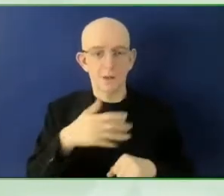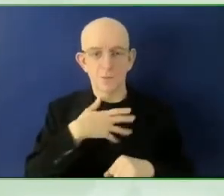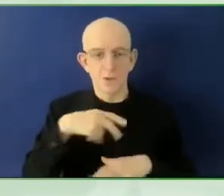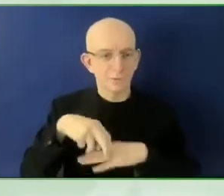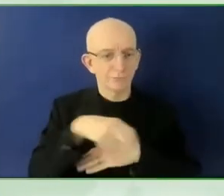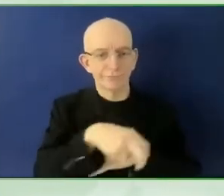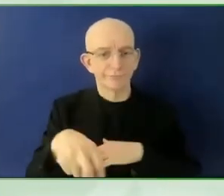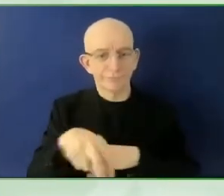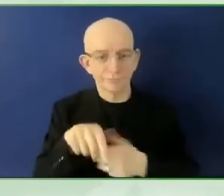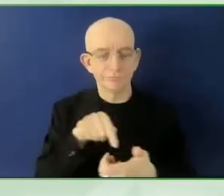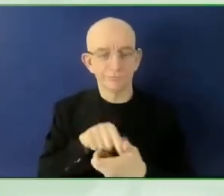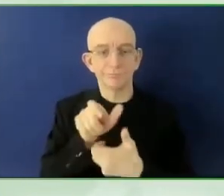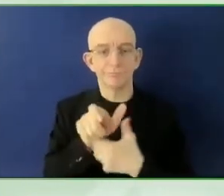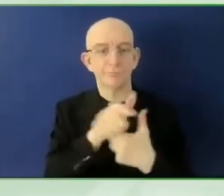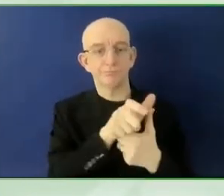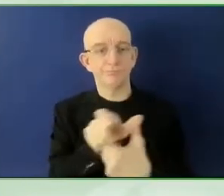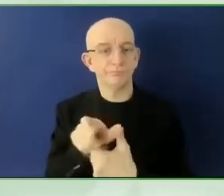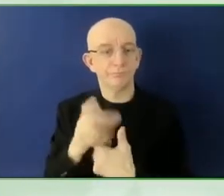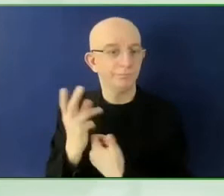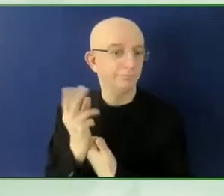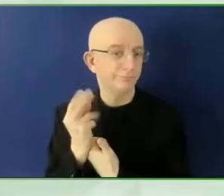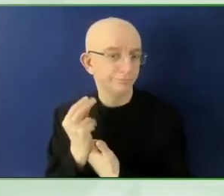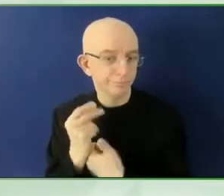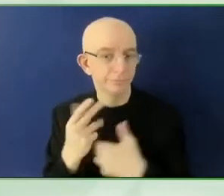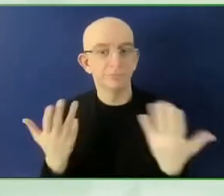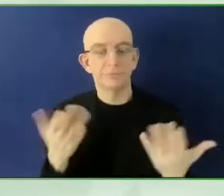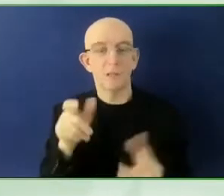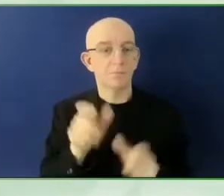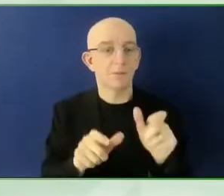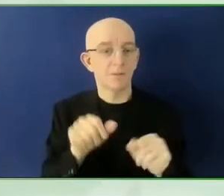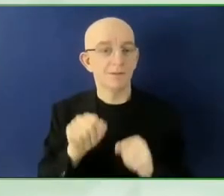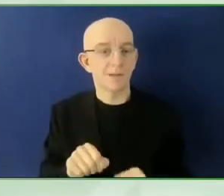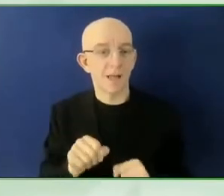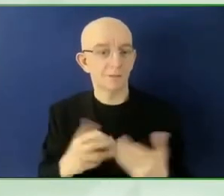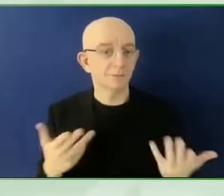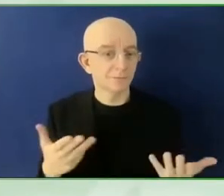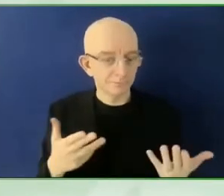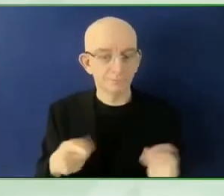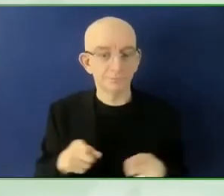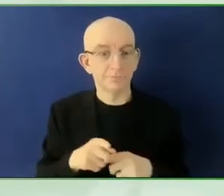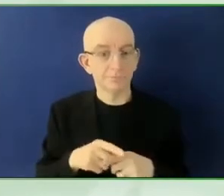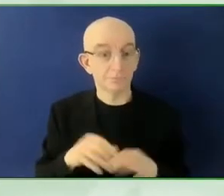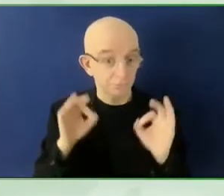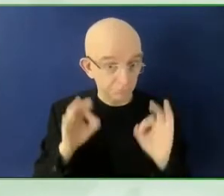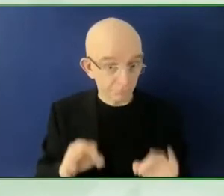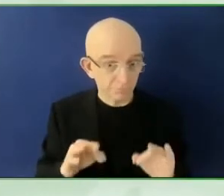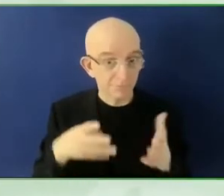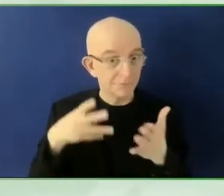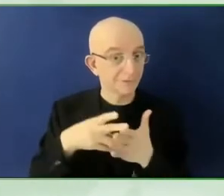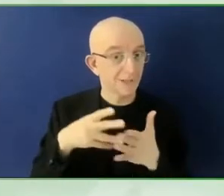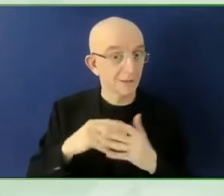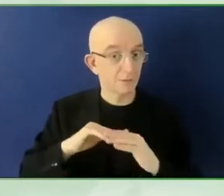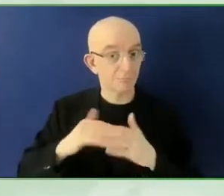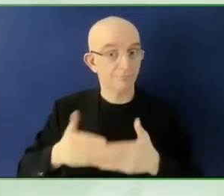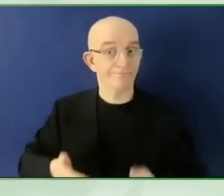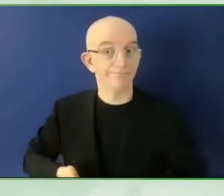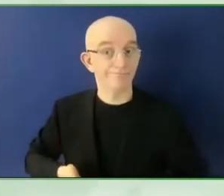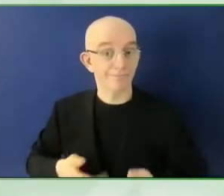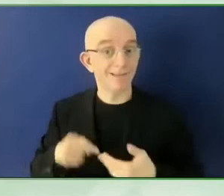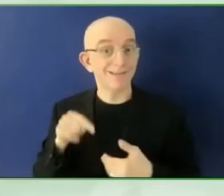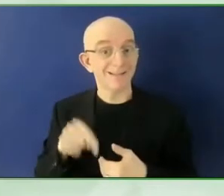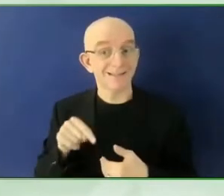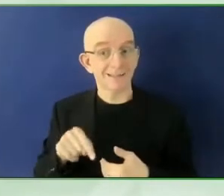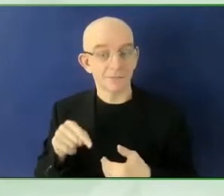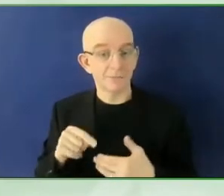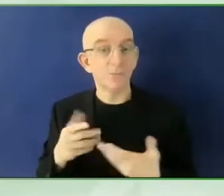early with someone. So these are just a few things that occur on the platform all the time. And